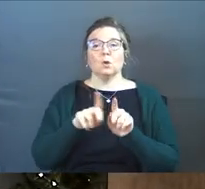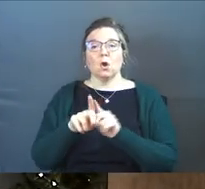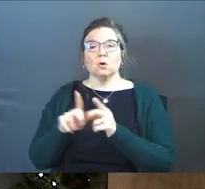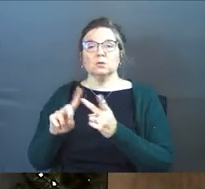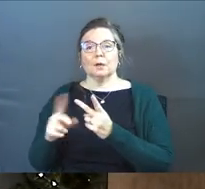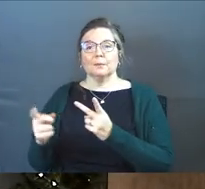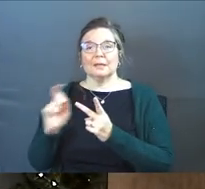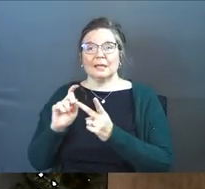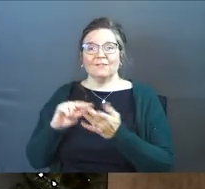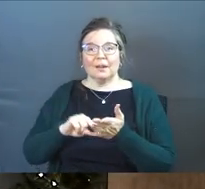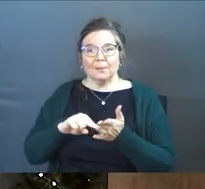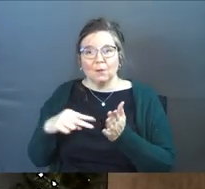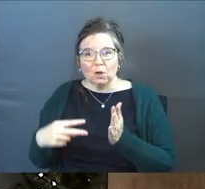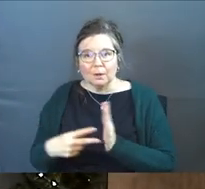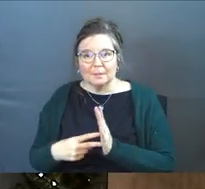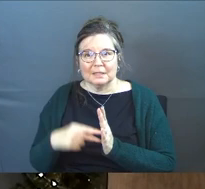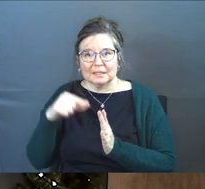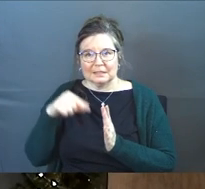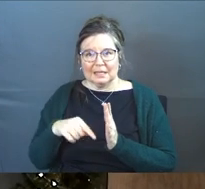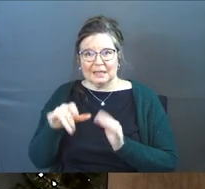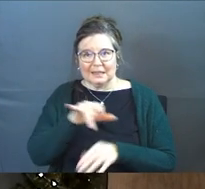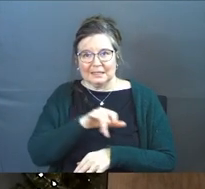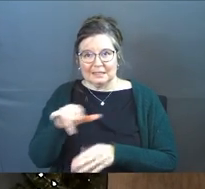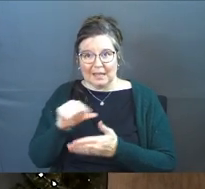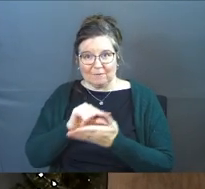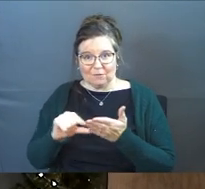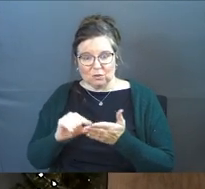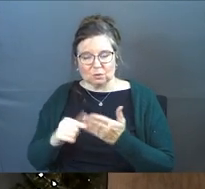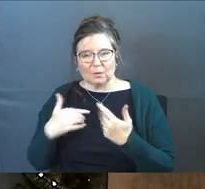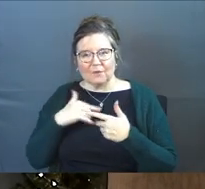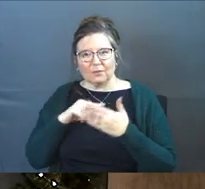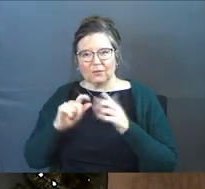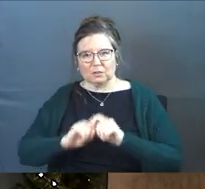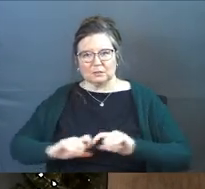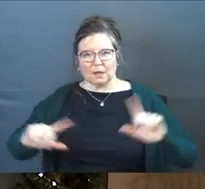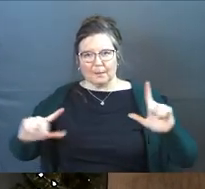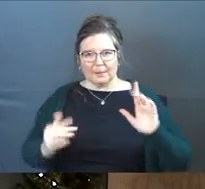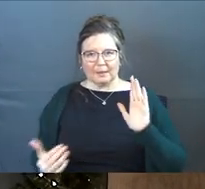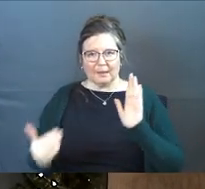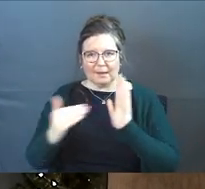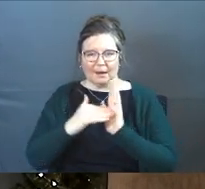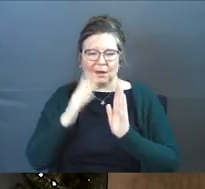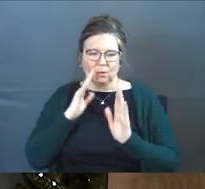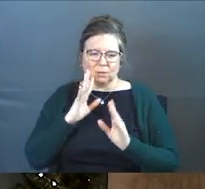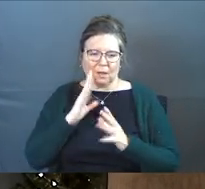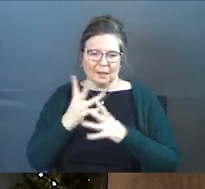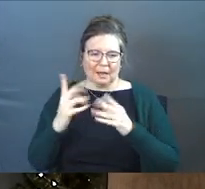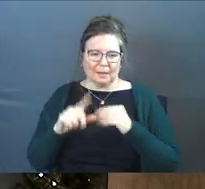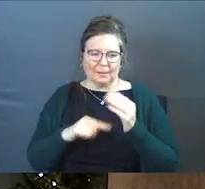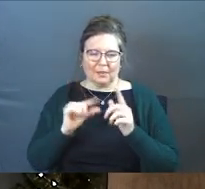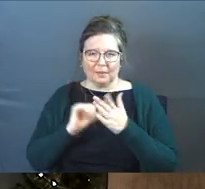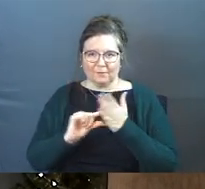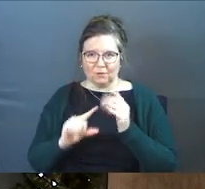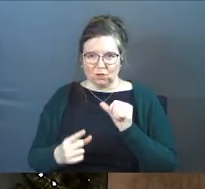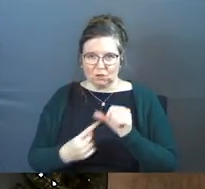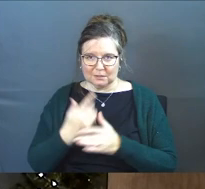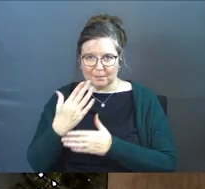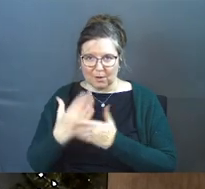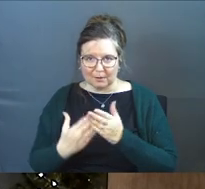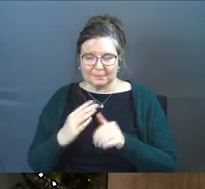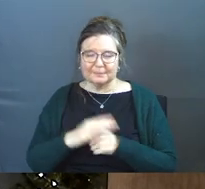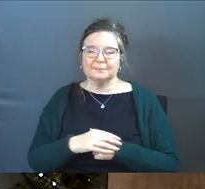been given purpose in this same verse. Can we have the verse back up there? I know I talked a lot about the first part.